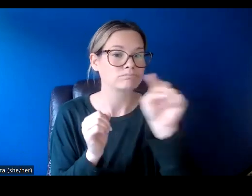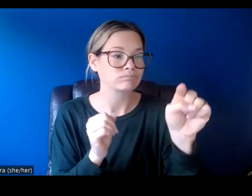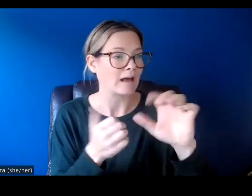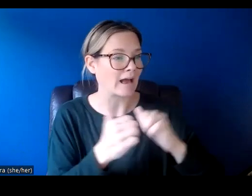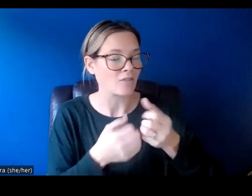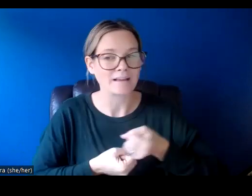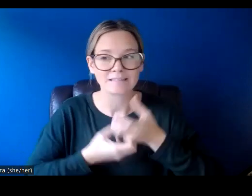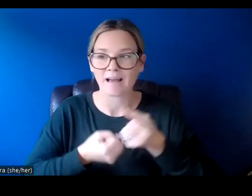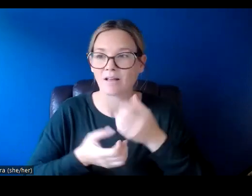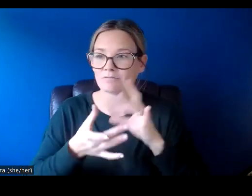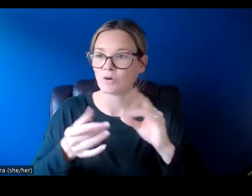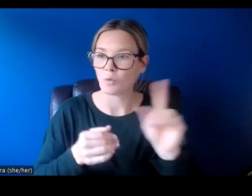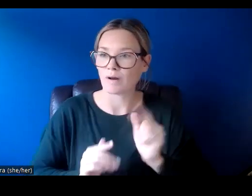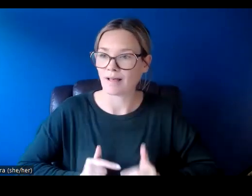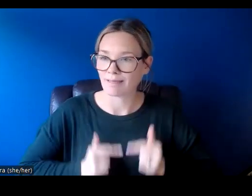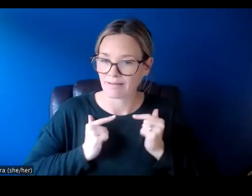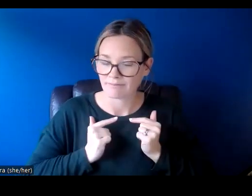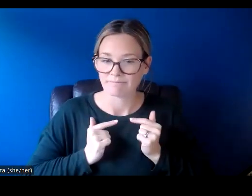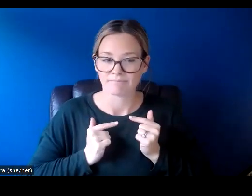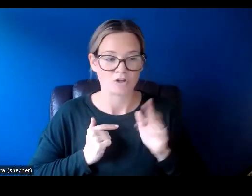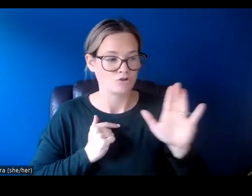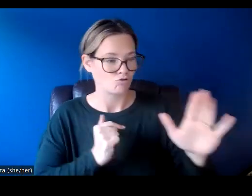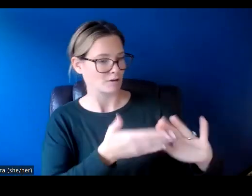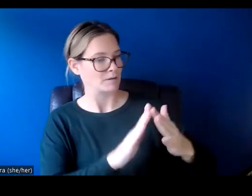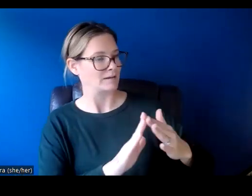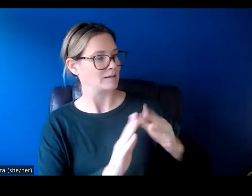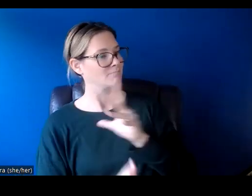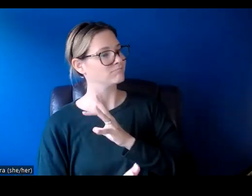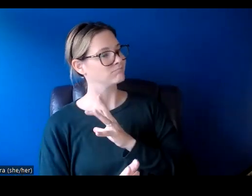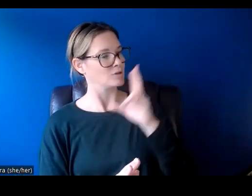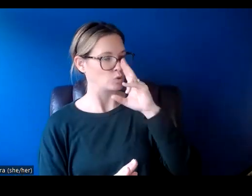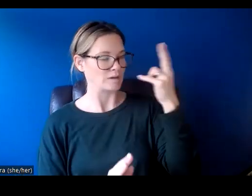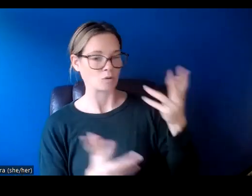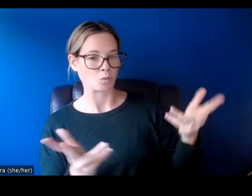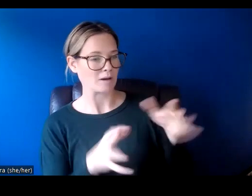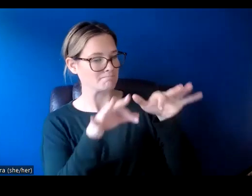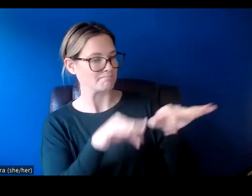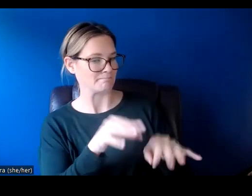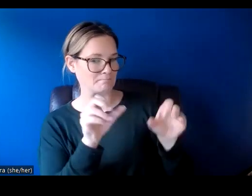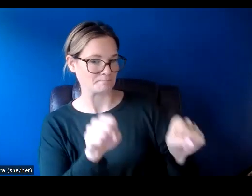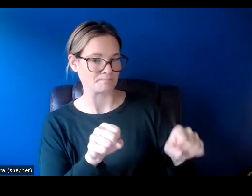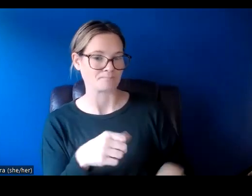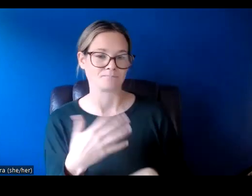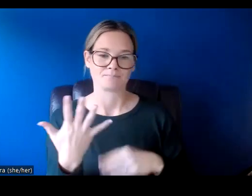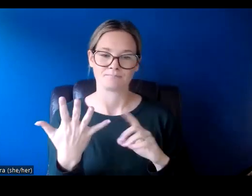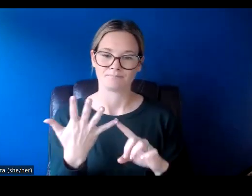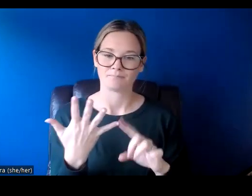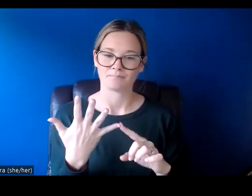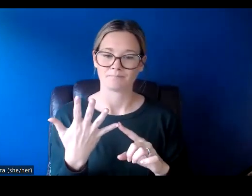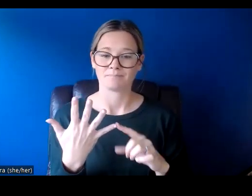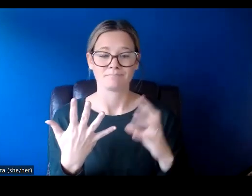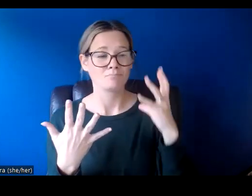the story of where you live and what makes your community unique. Five, bring beauty, joy,